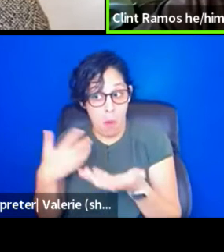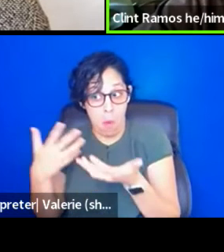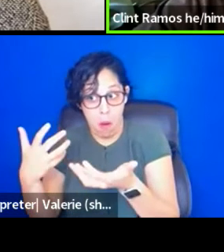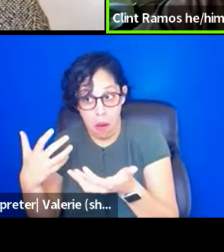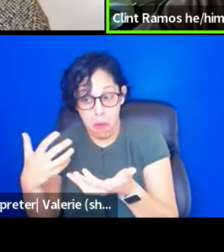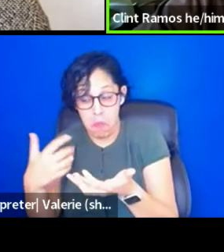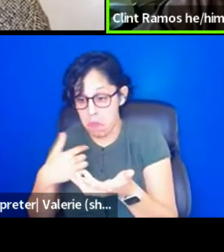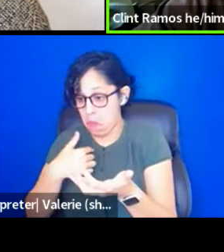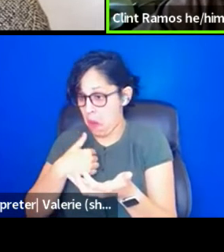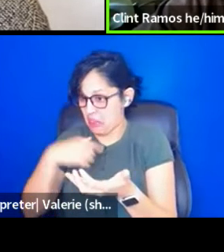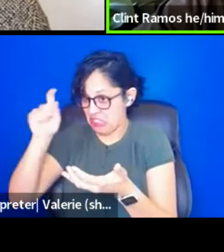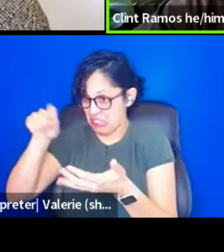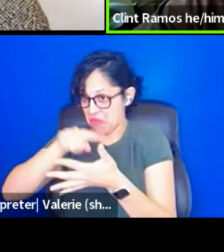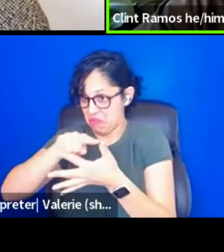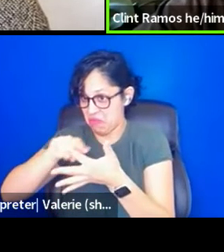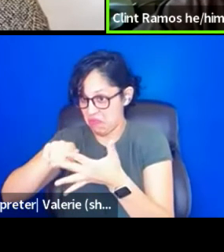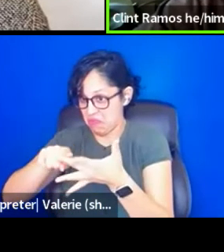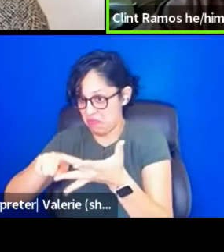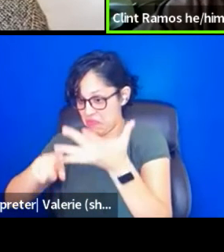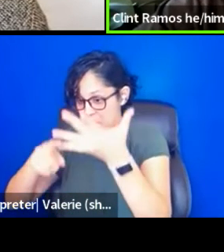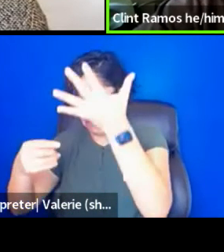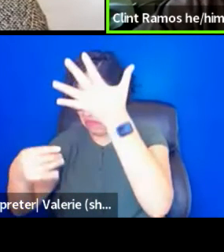is, is, uh, uh,